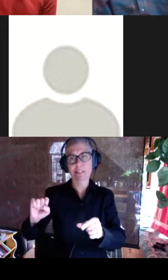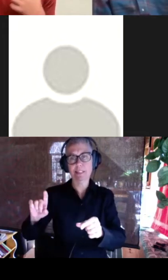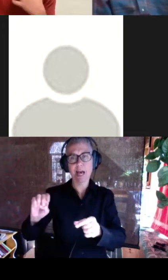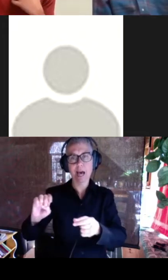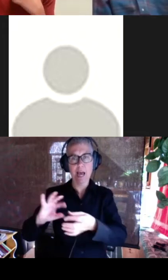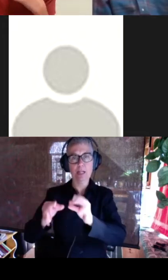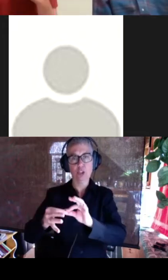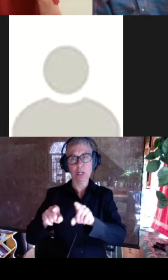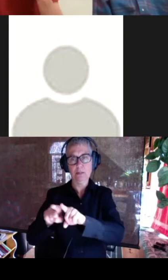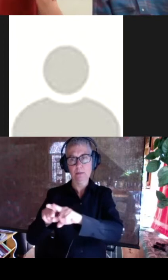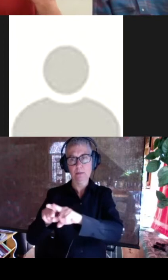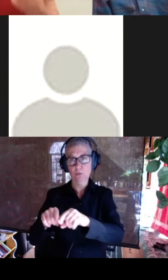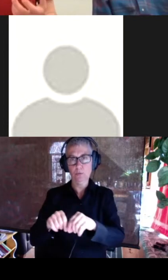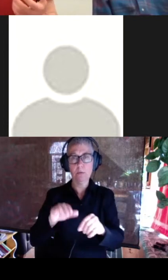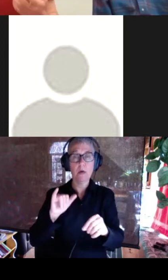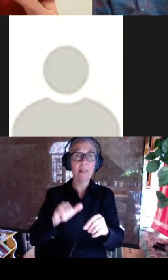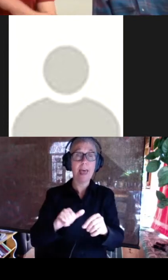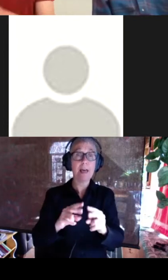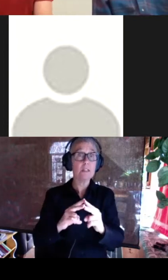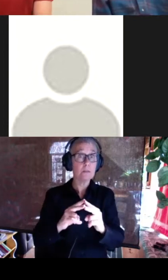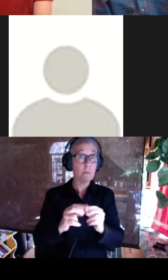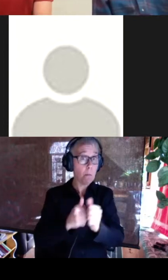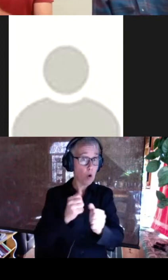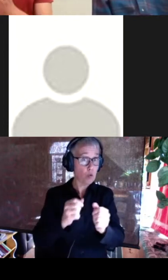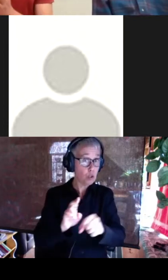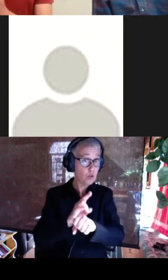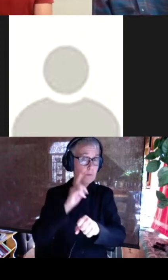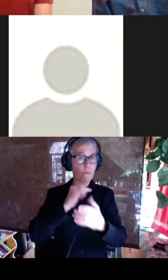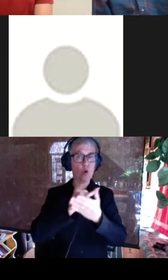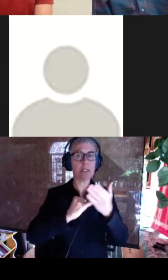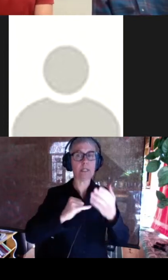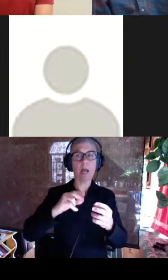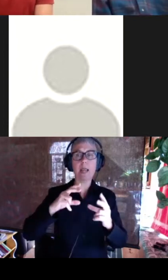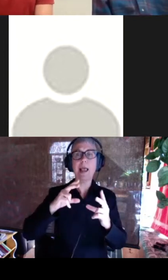of course, that is most useful for designing enzymes.